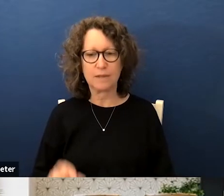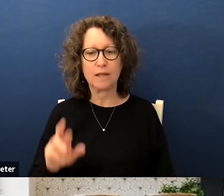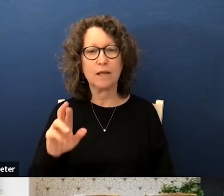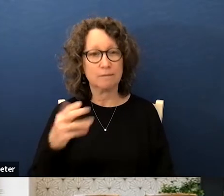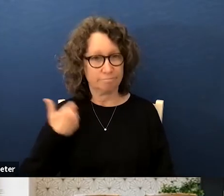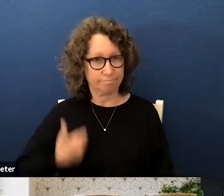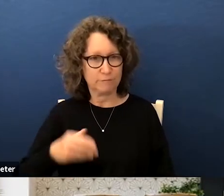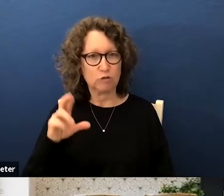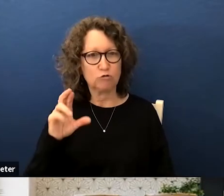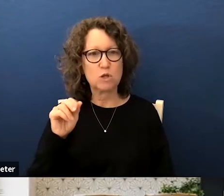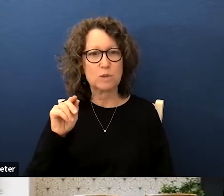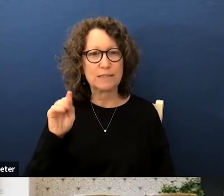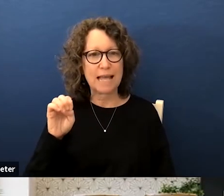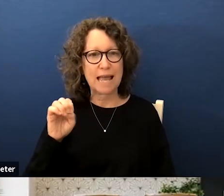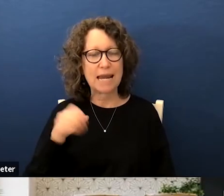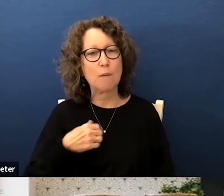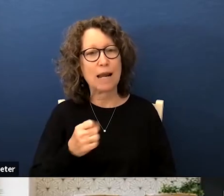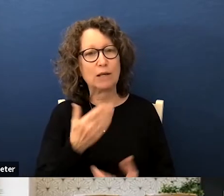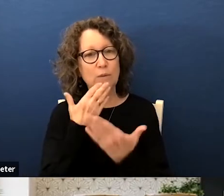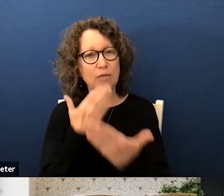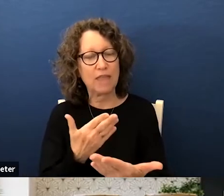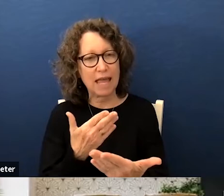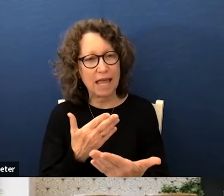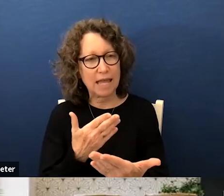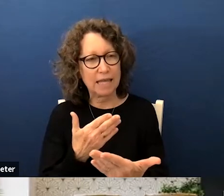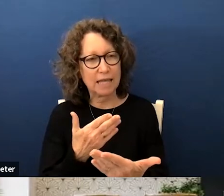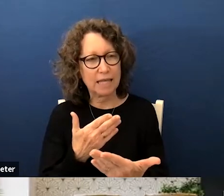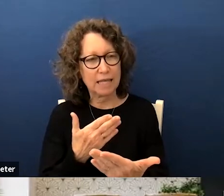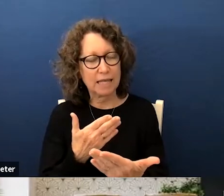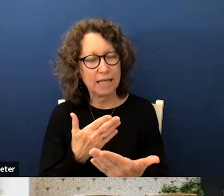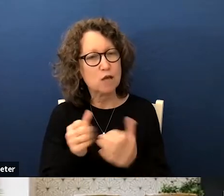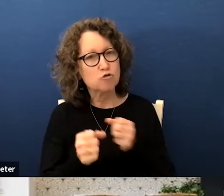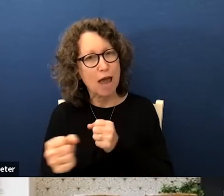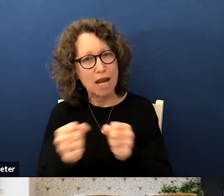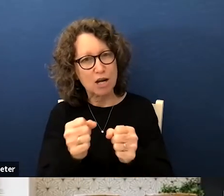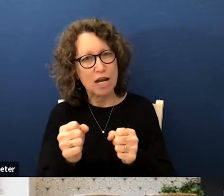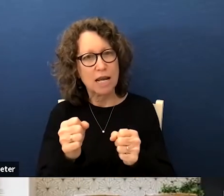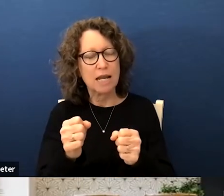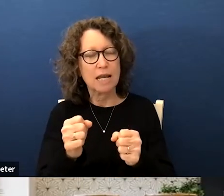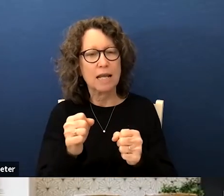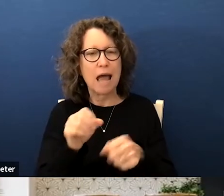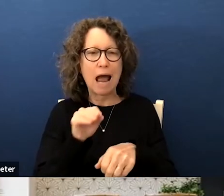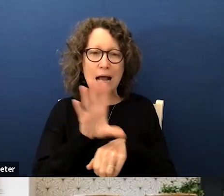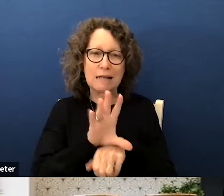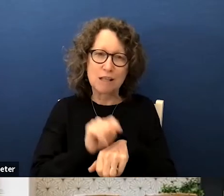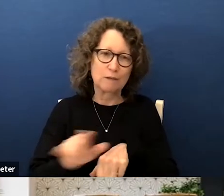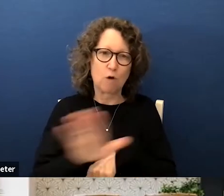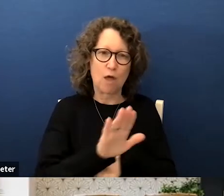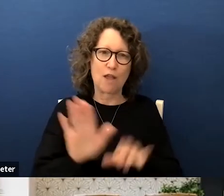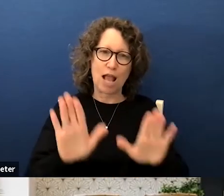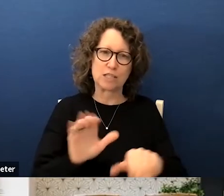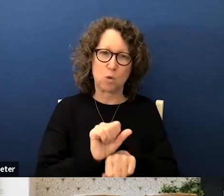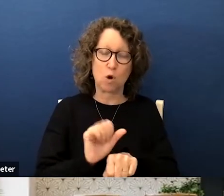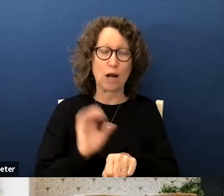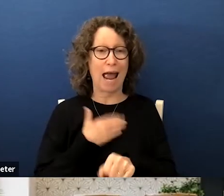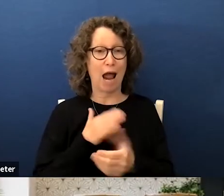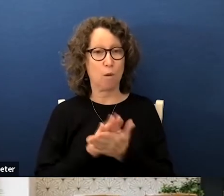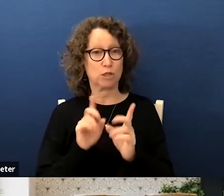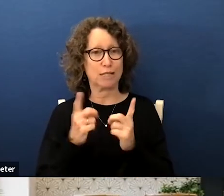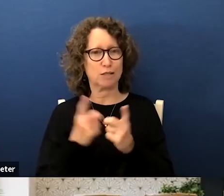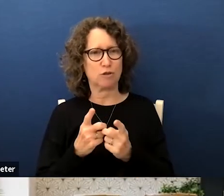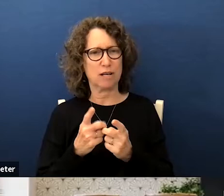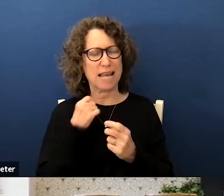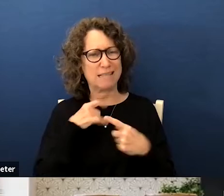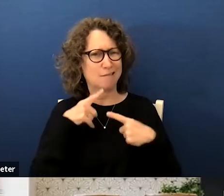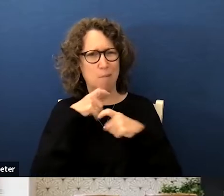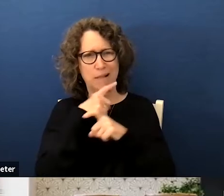i would like to thank cooperative strategies consultant for their excellent work our district is unusually